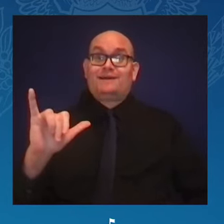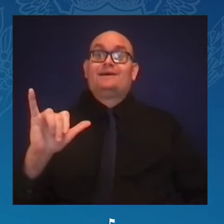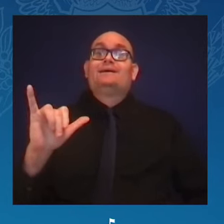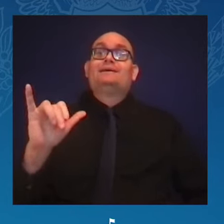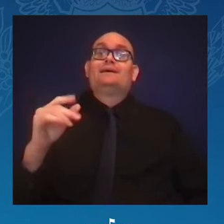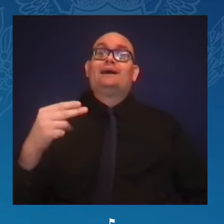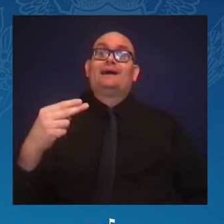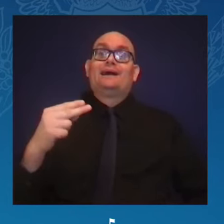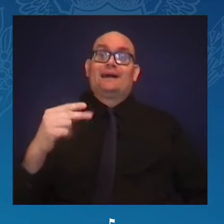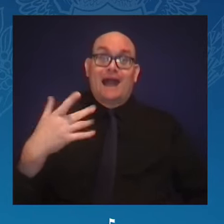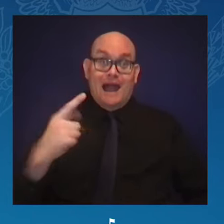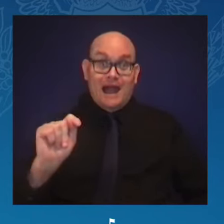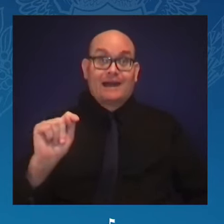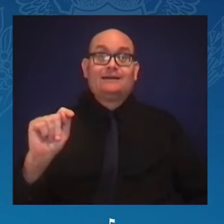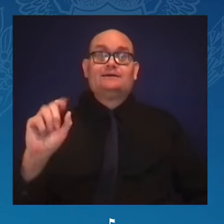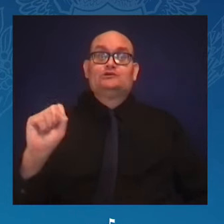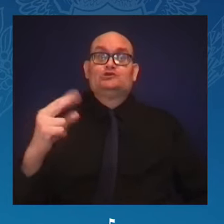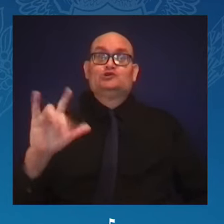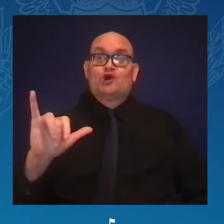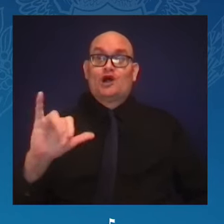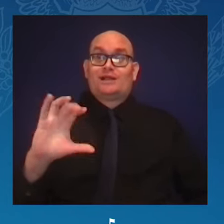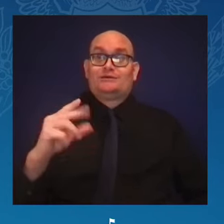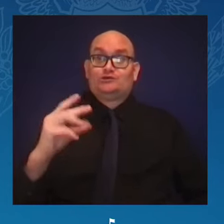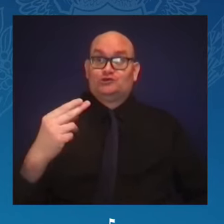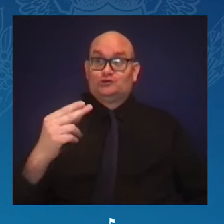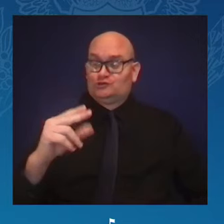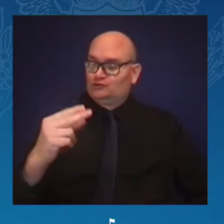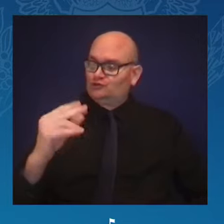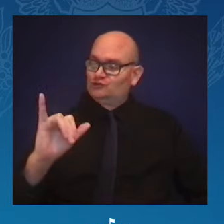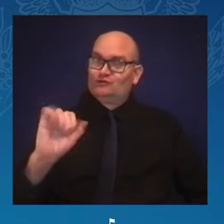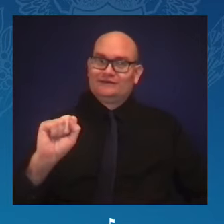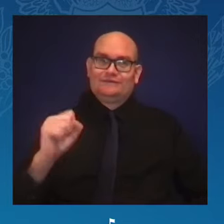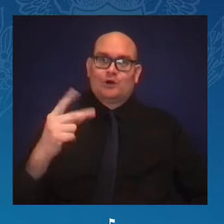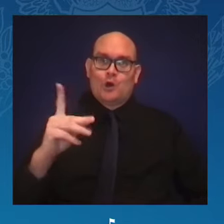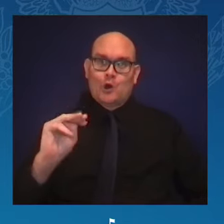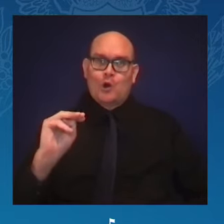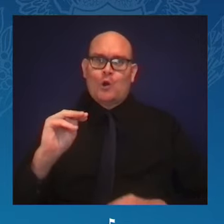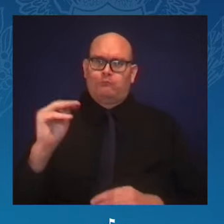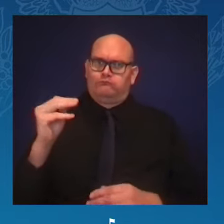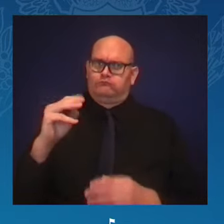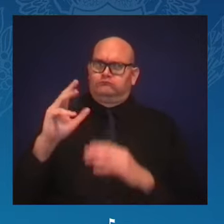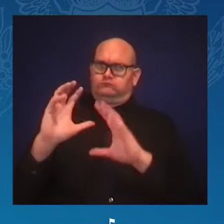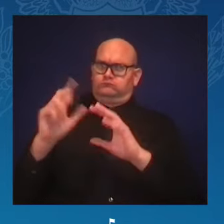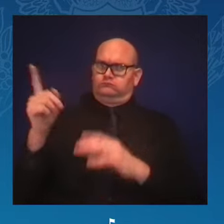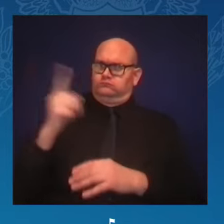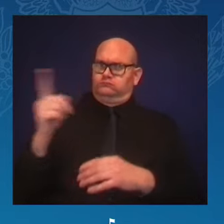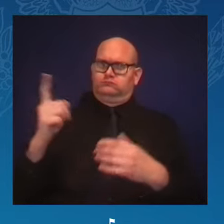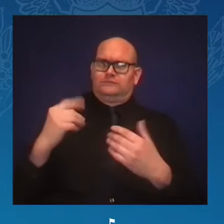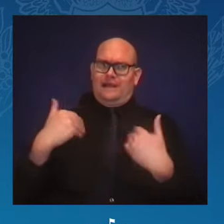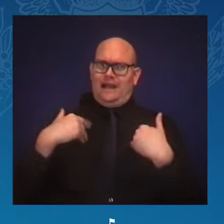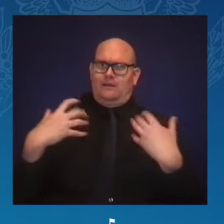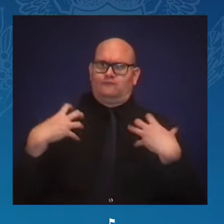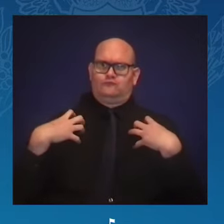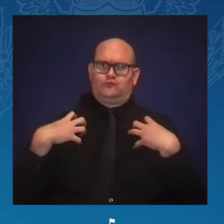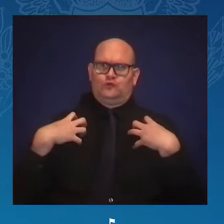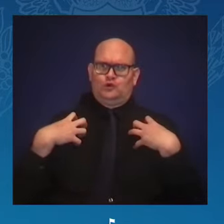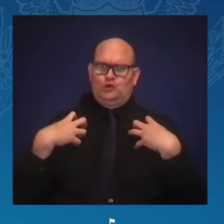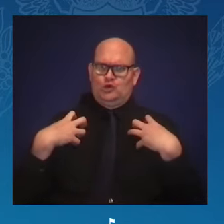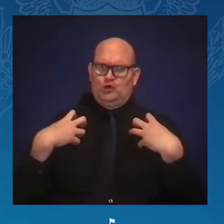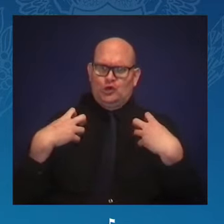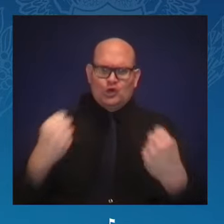Who, with courage and determination and fortitude, continue to organize,